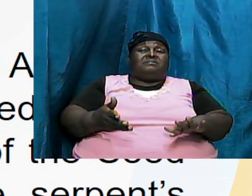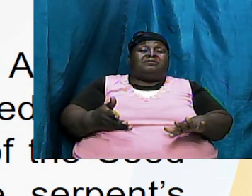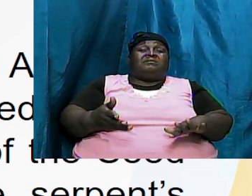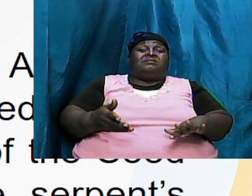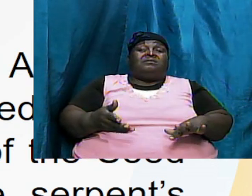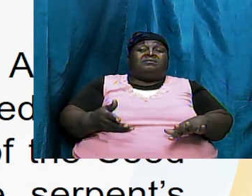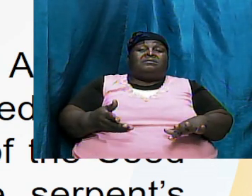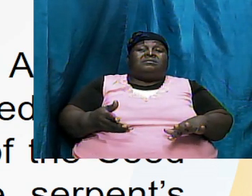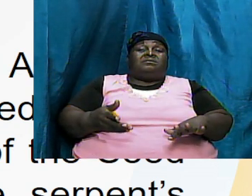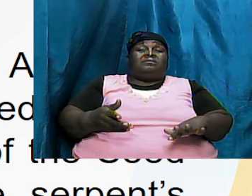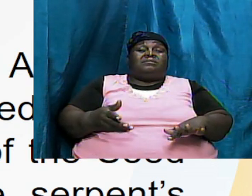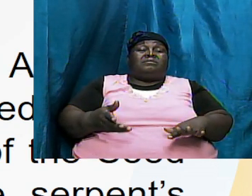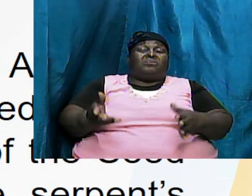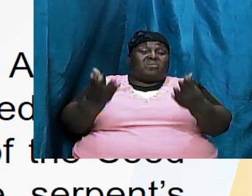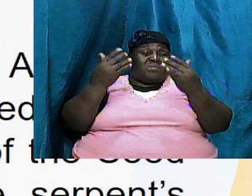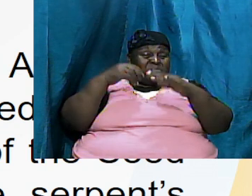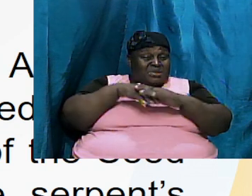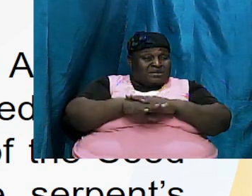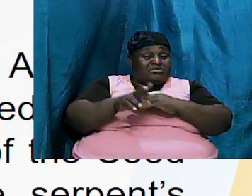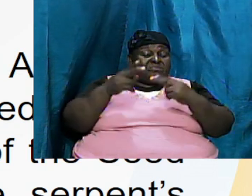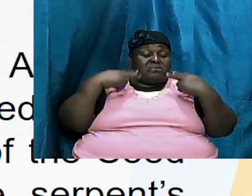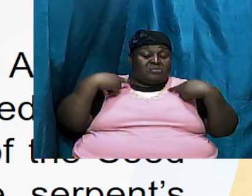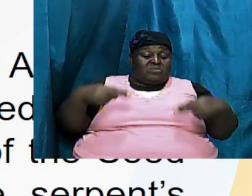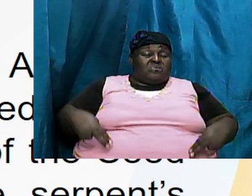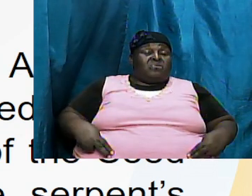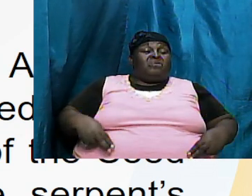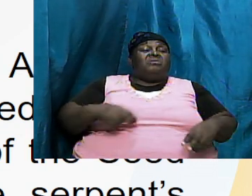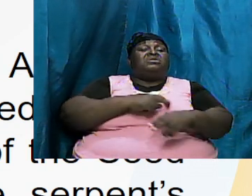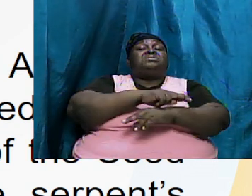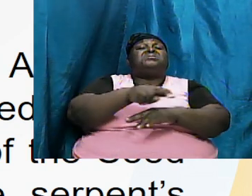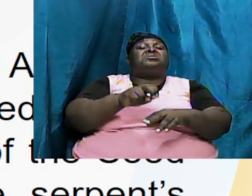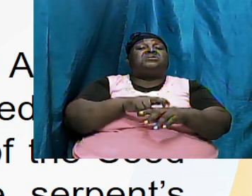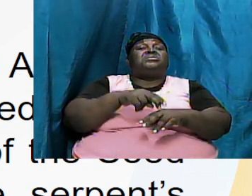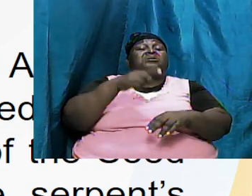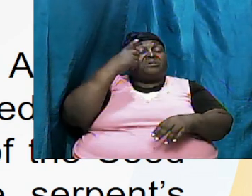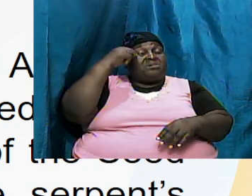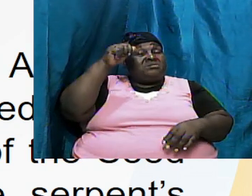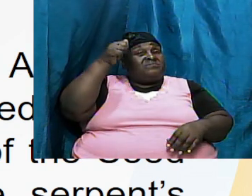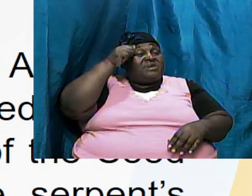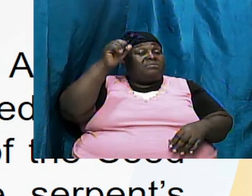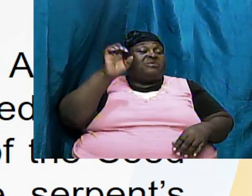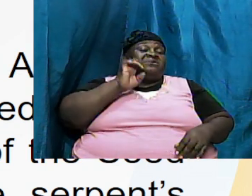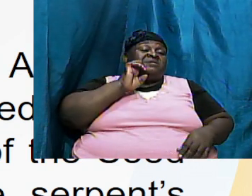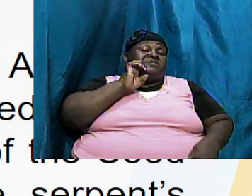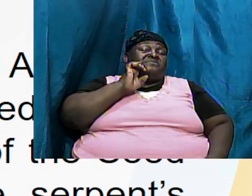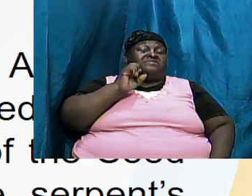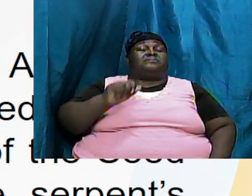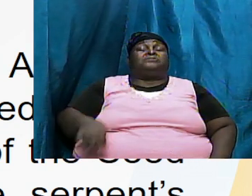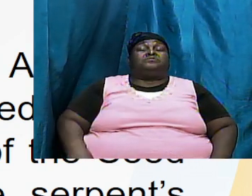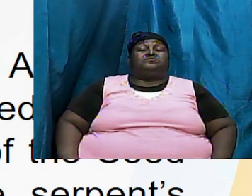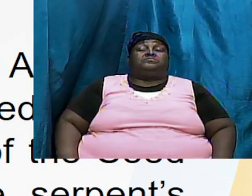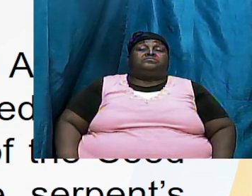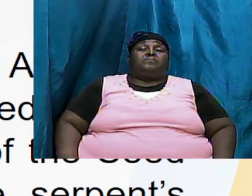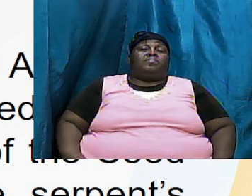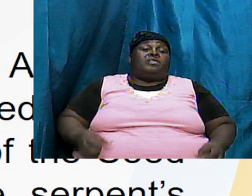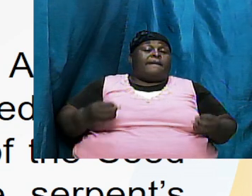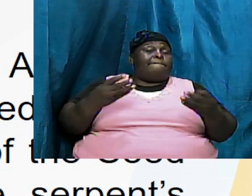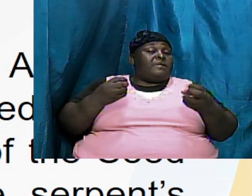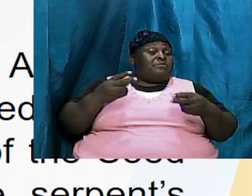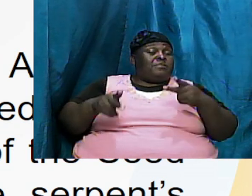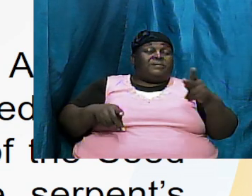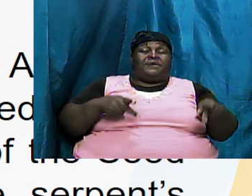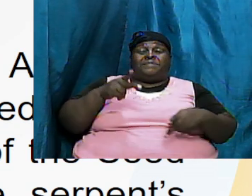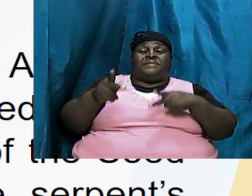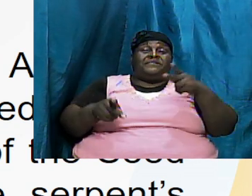ultimately came into the human race because of Adam and Eve a lot of folks